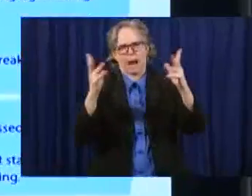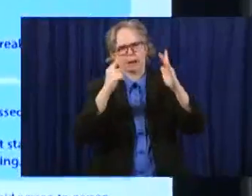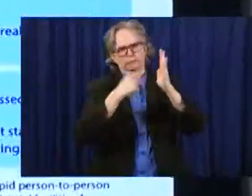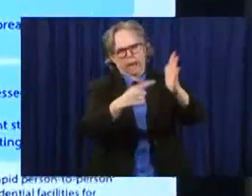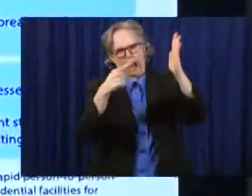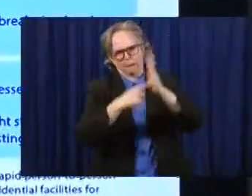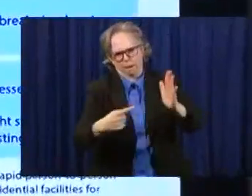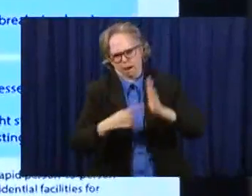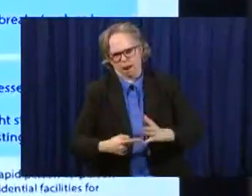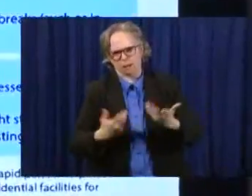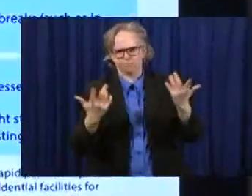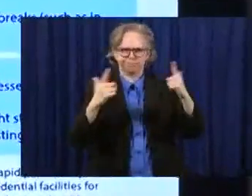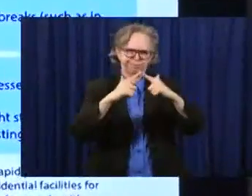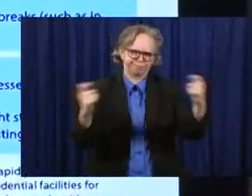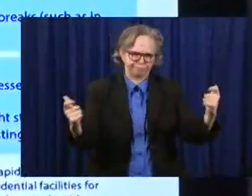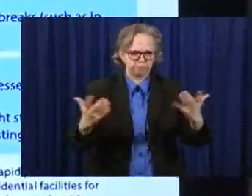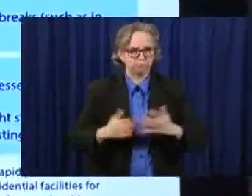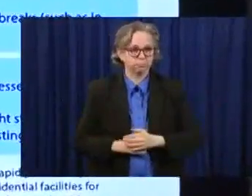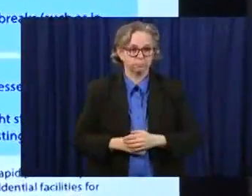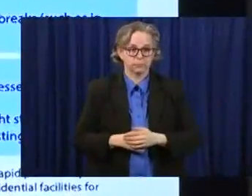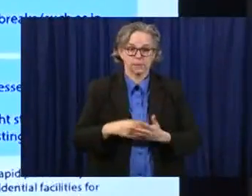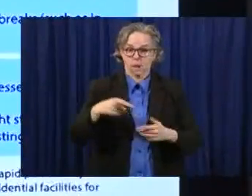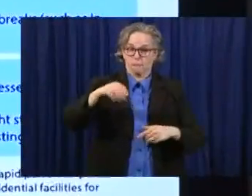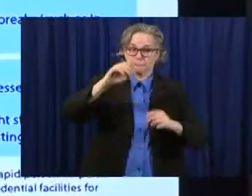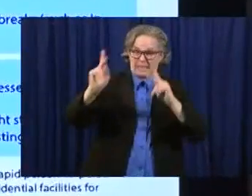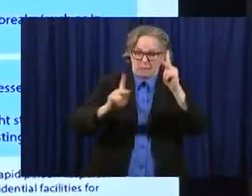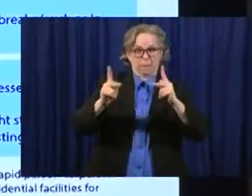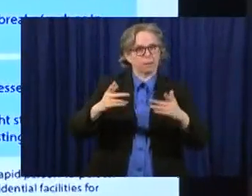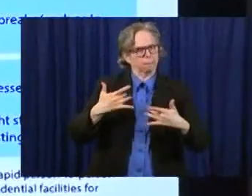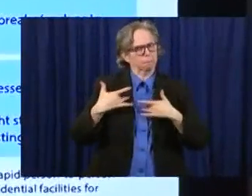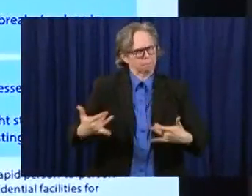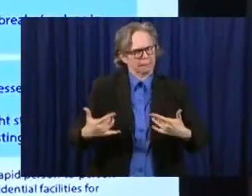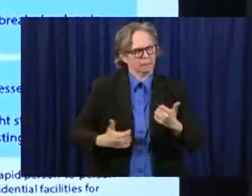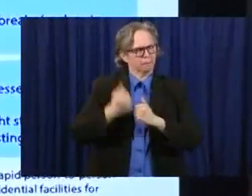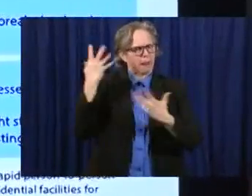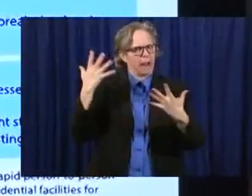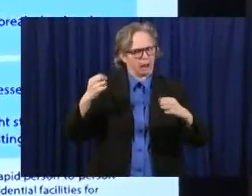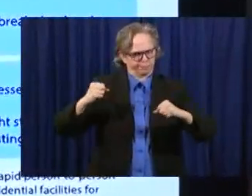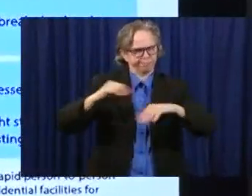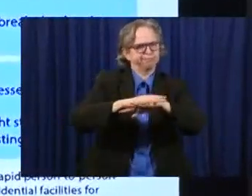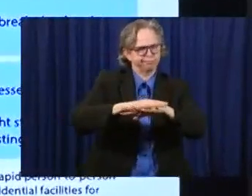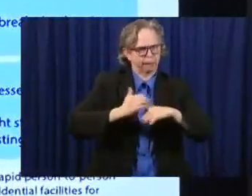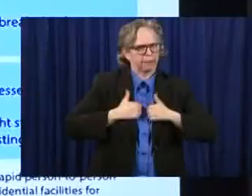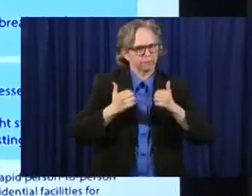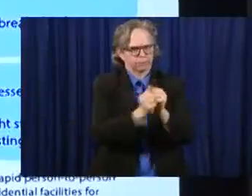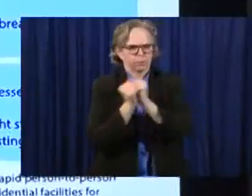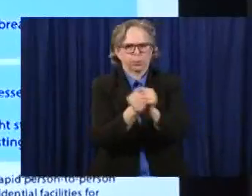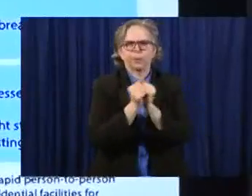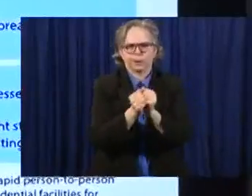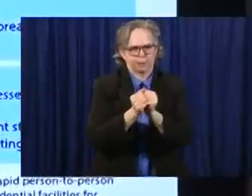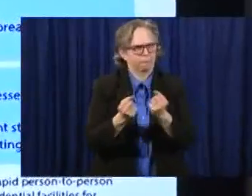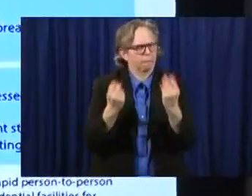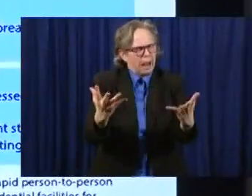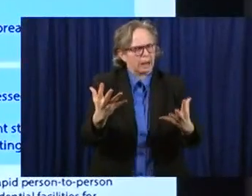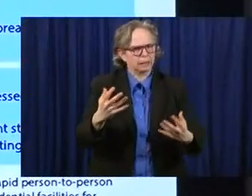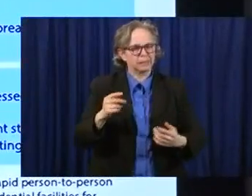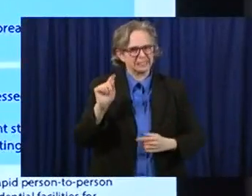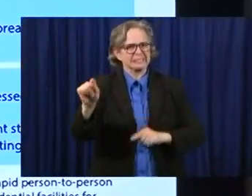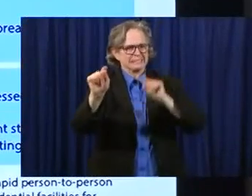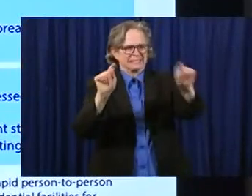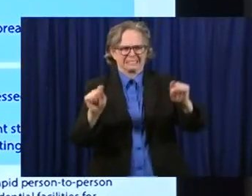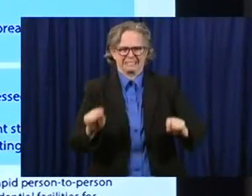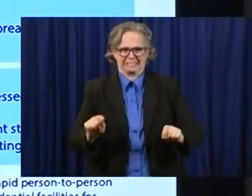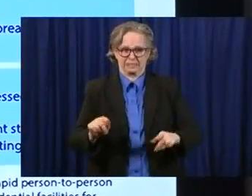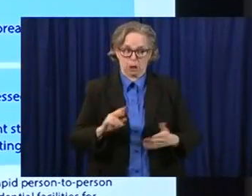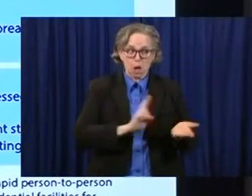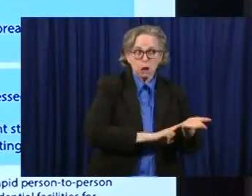of our fellow Ohioans, our family members, our relatives, who are in these facilities. So it is not just nursing